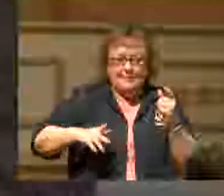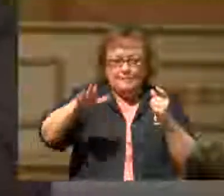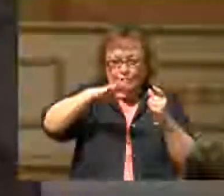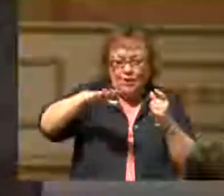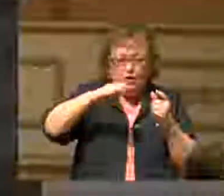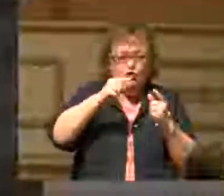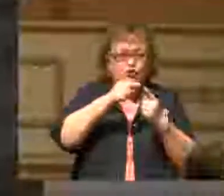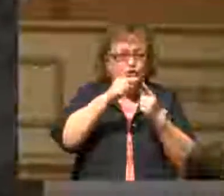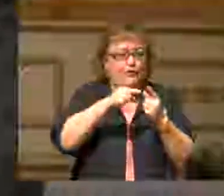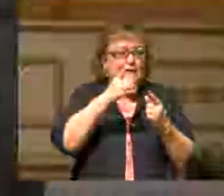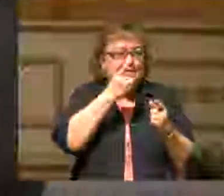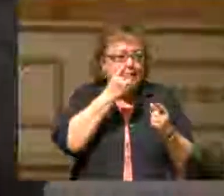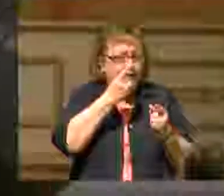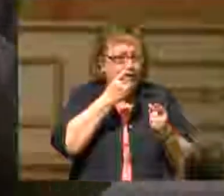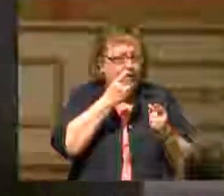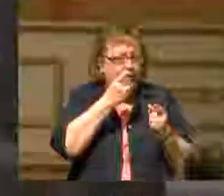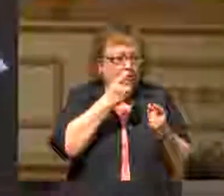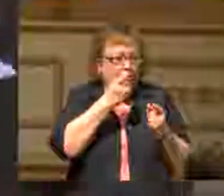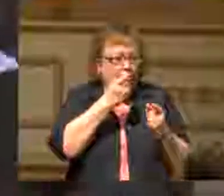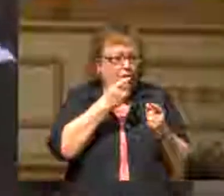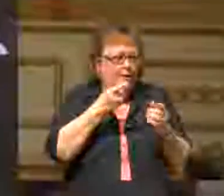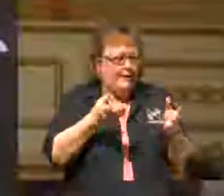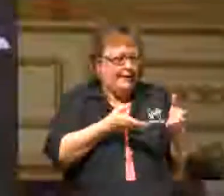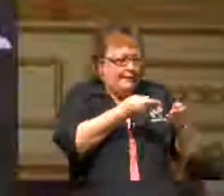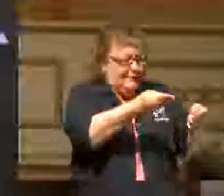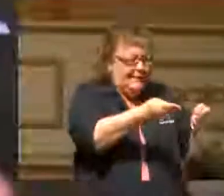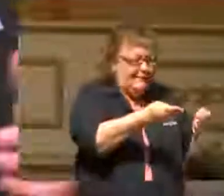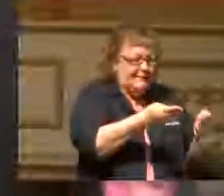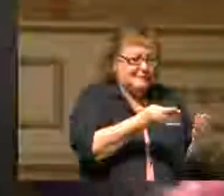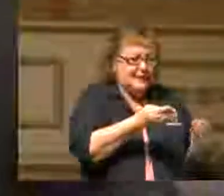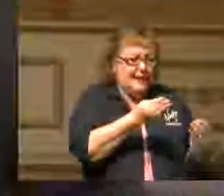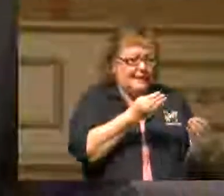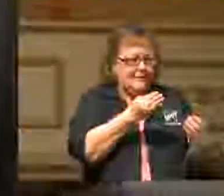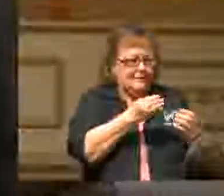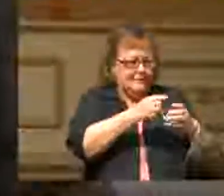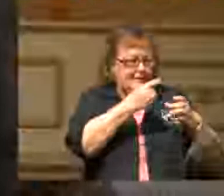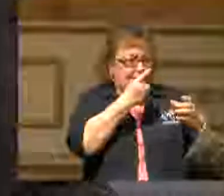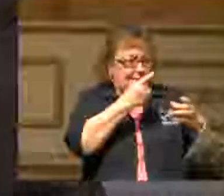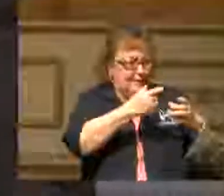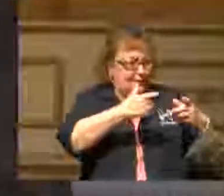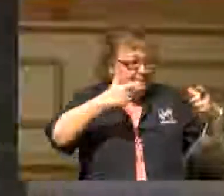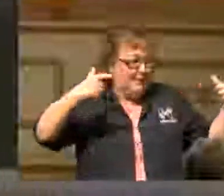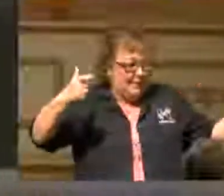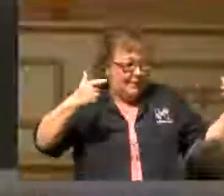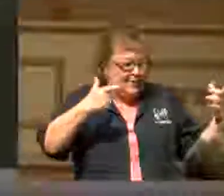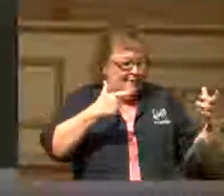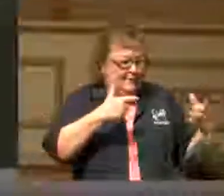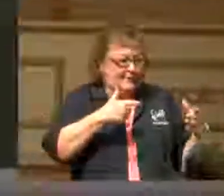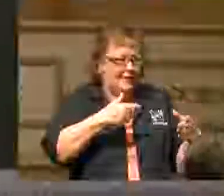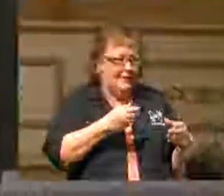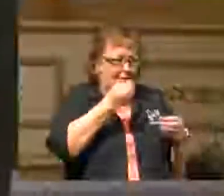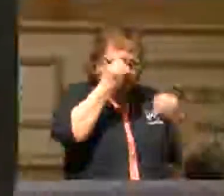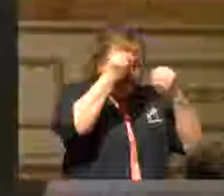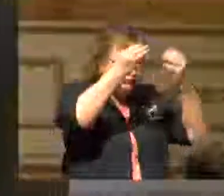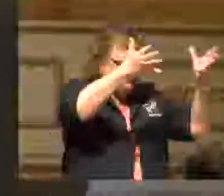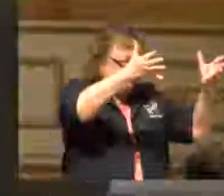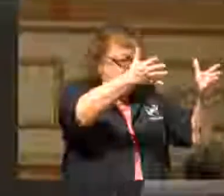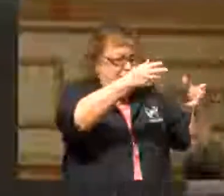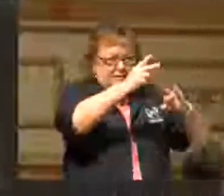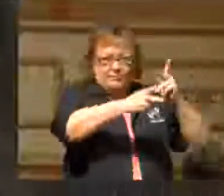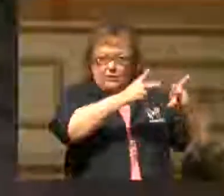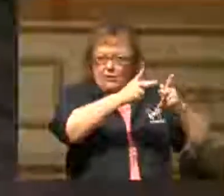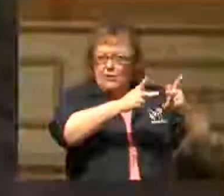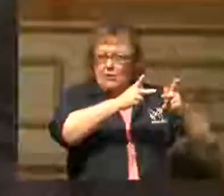when they would give this kind of a banquet, it'd be a big deal. And so they would let folks know way in advance.